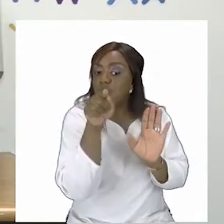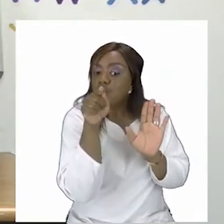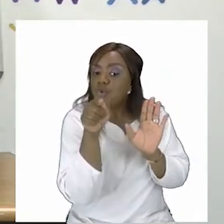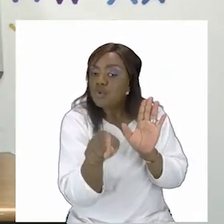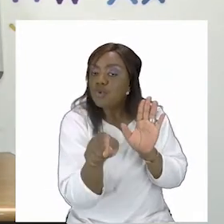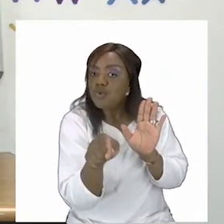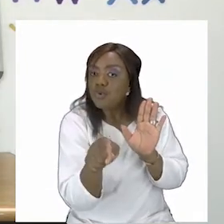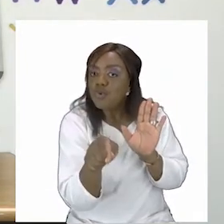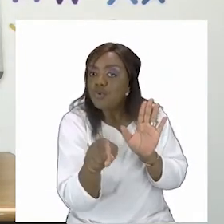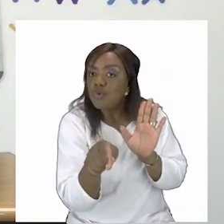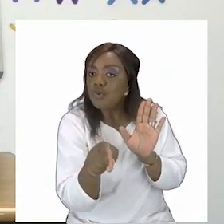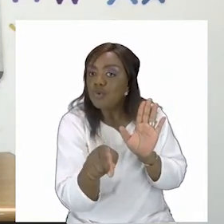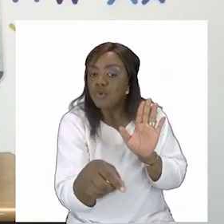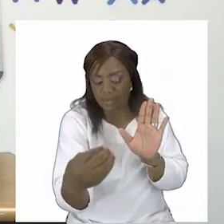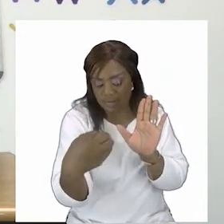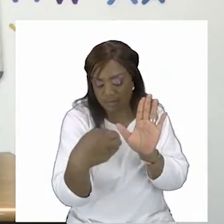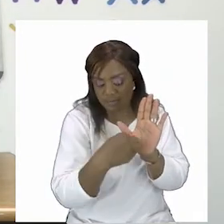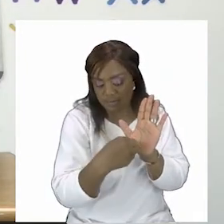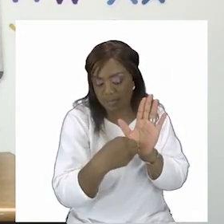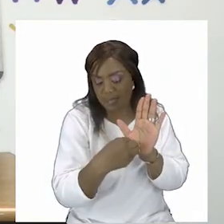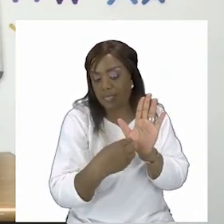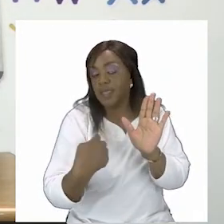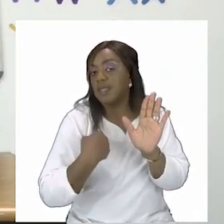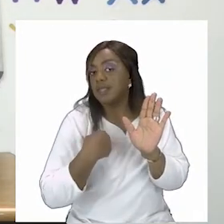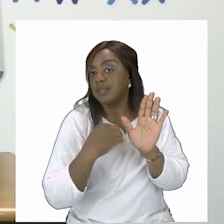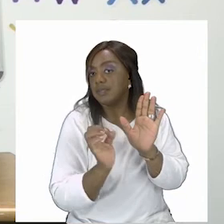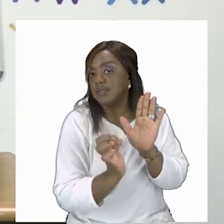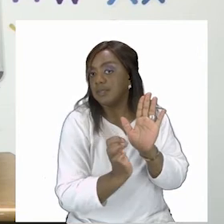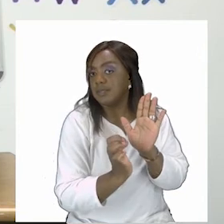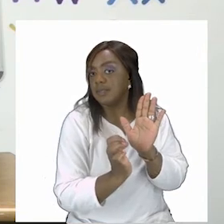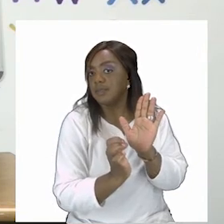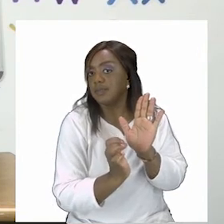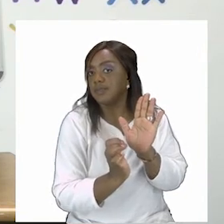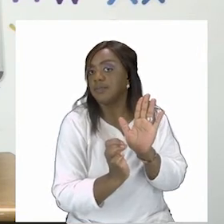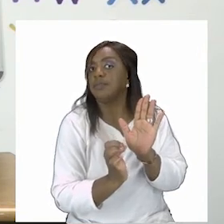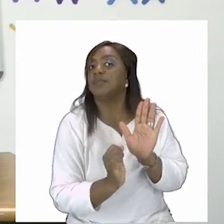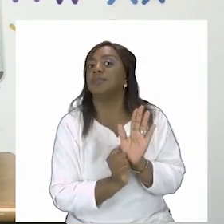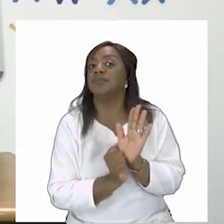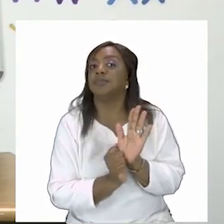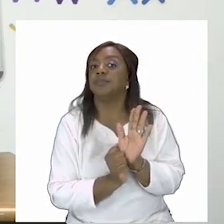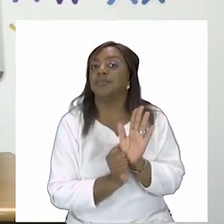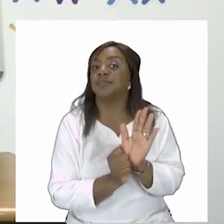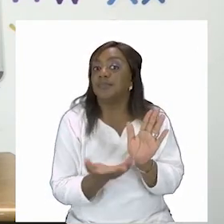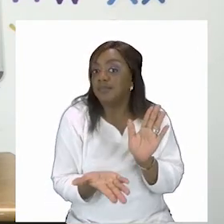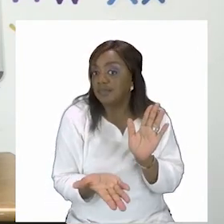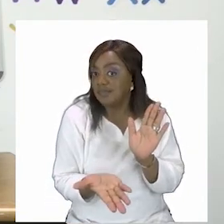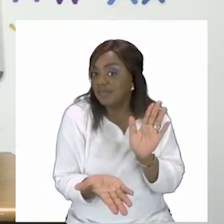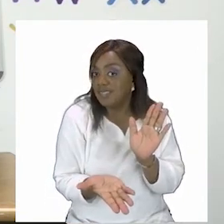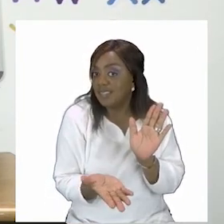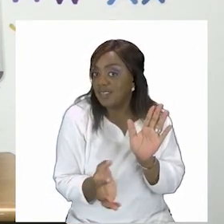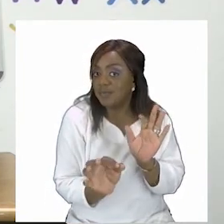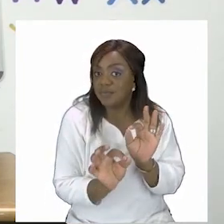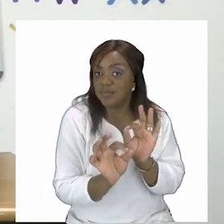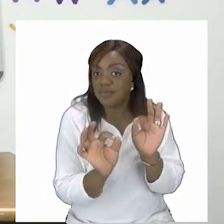you are part of the family there we go and there you are looking so wonderful